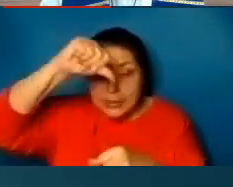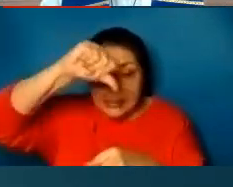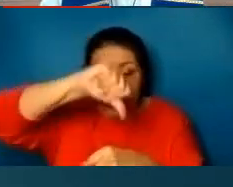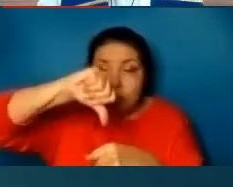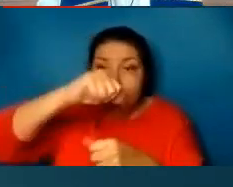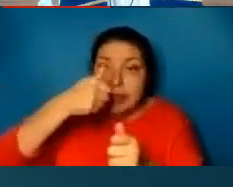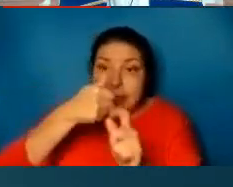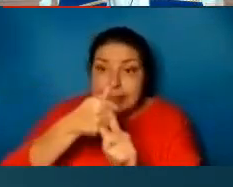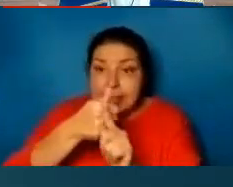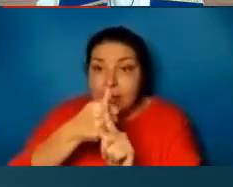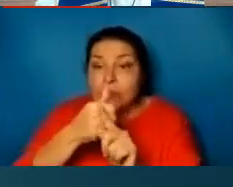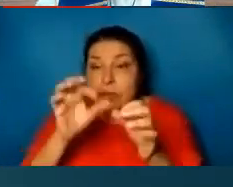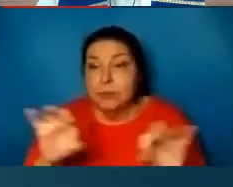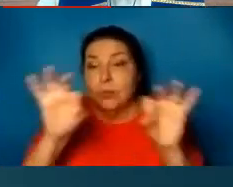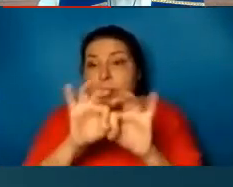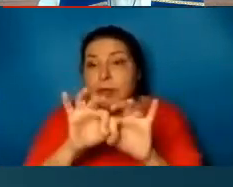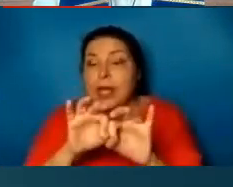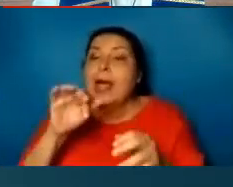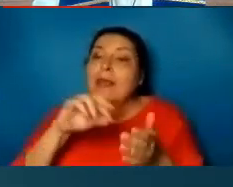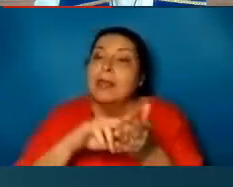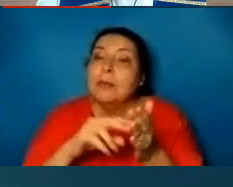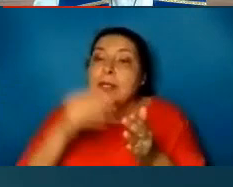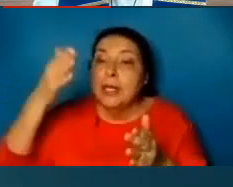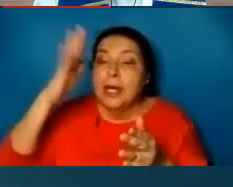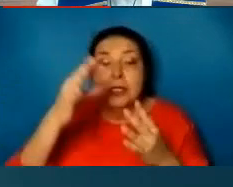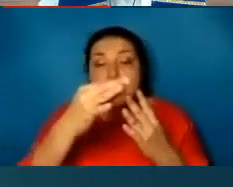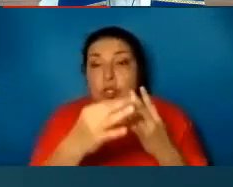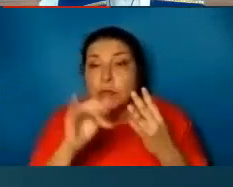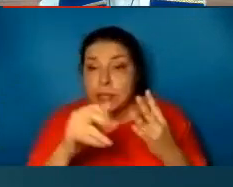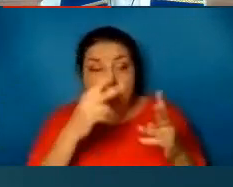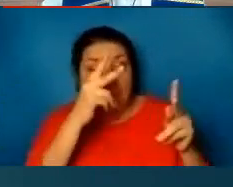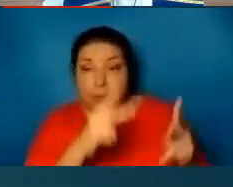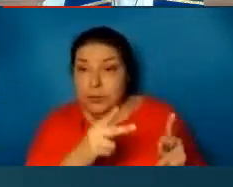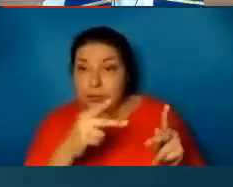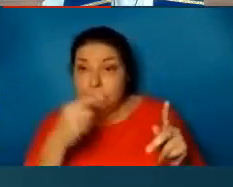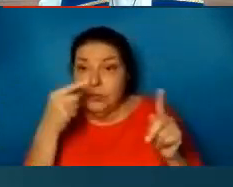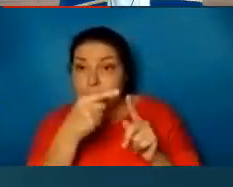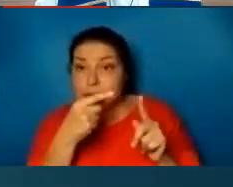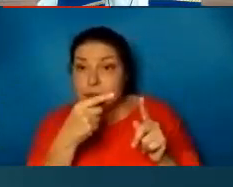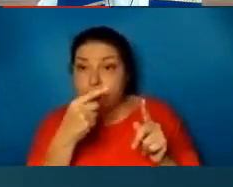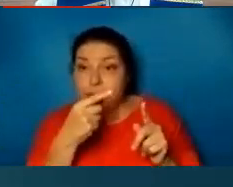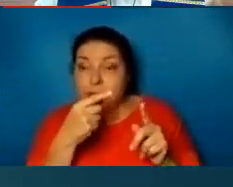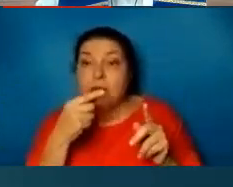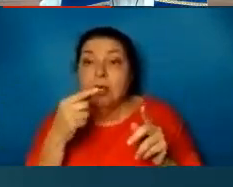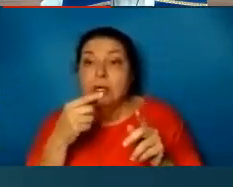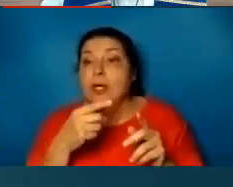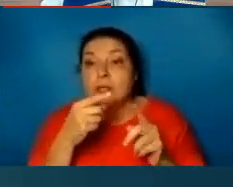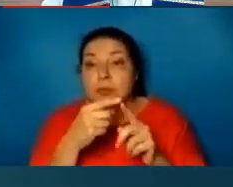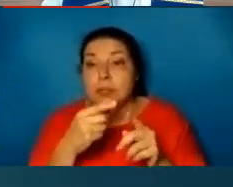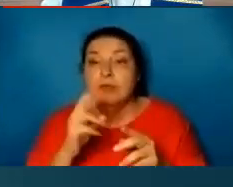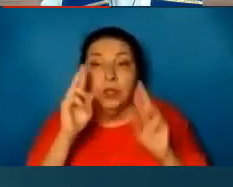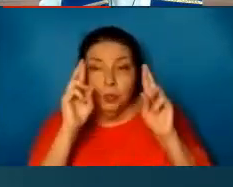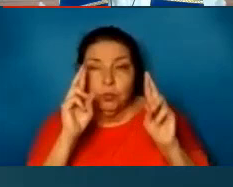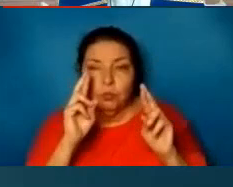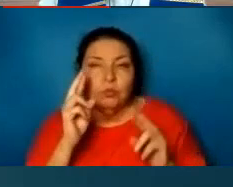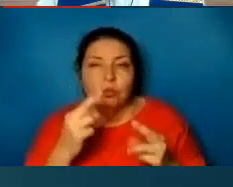this person for a very specific reason for a very specific purpose. And when God had chosen